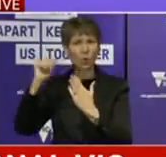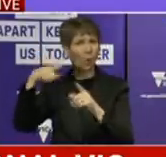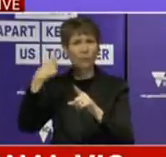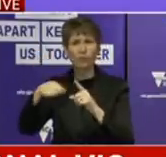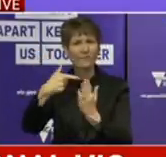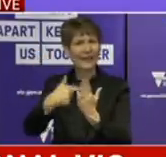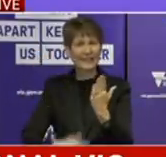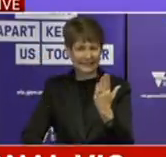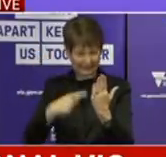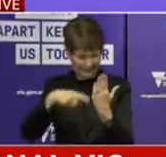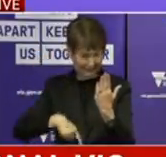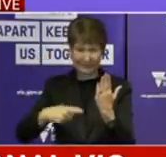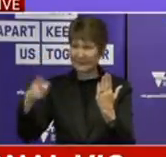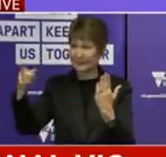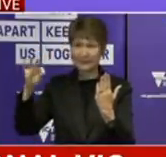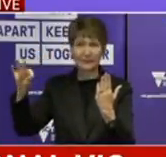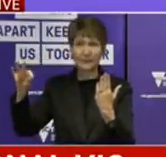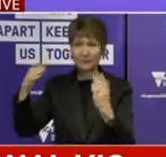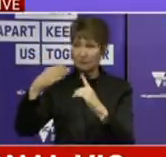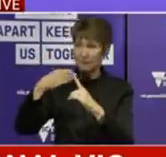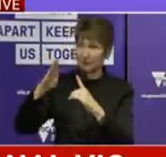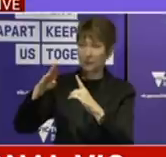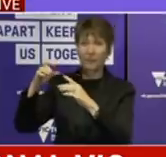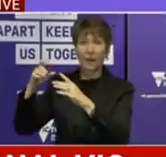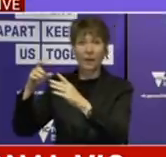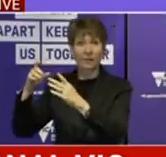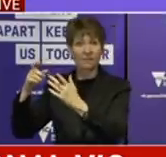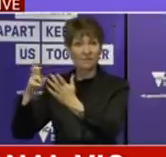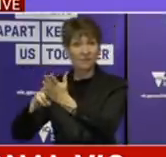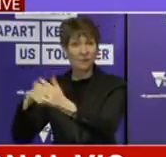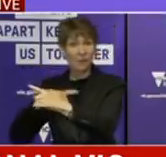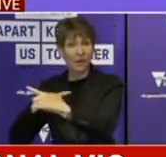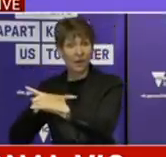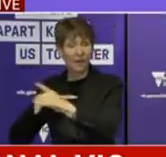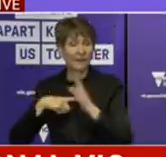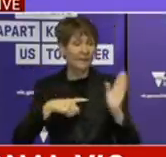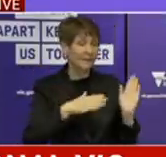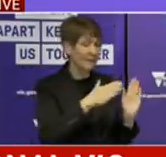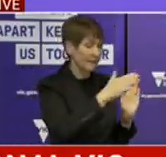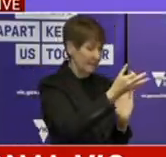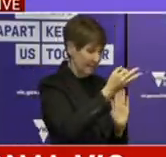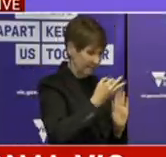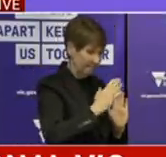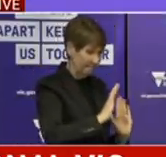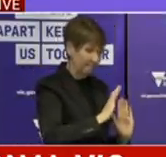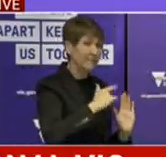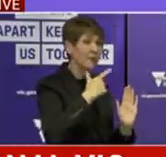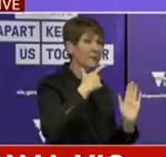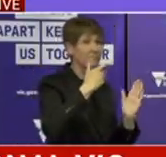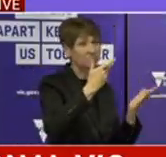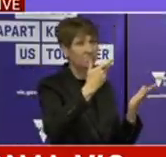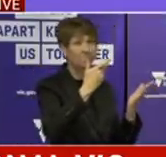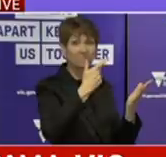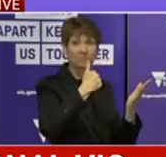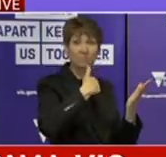to all of these questions and many more. And that's why the Board has been set up and that's why the Board is doing its work. Given that that